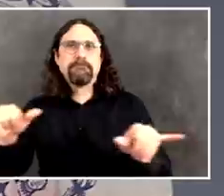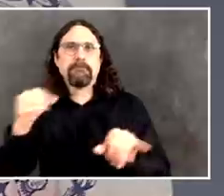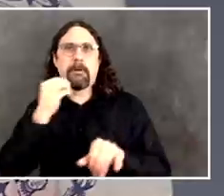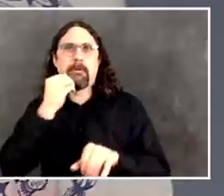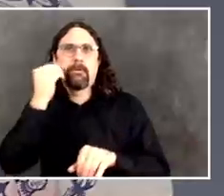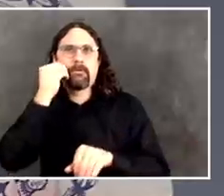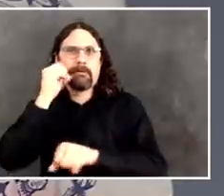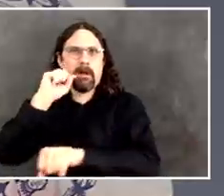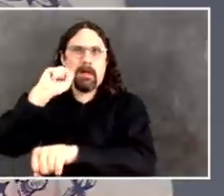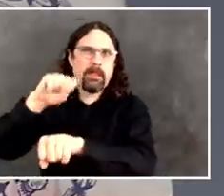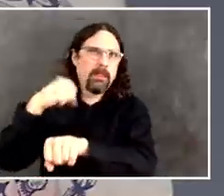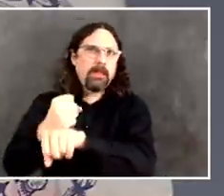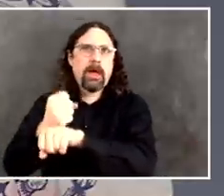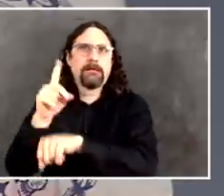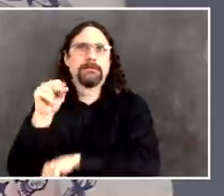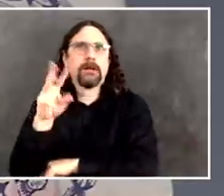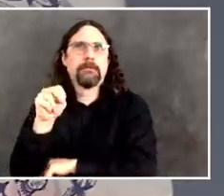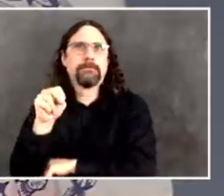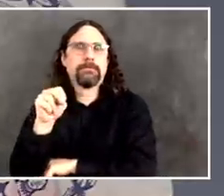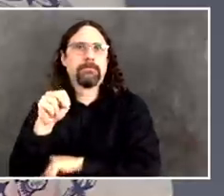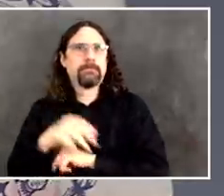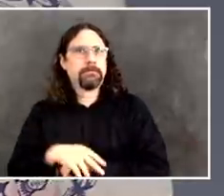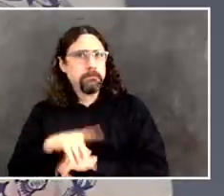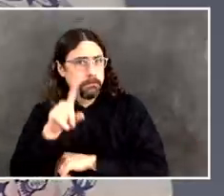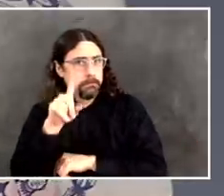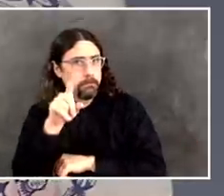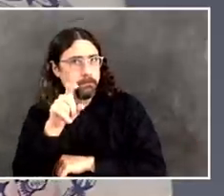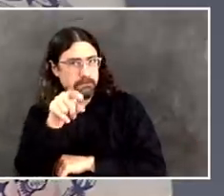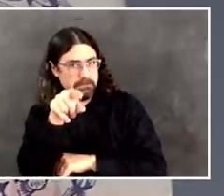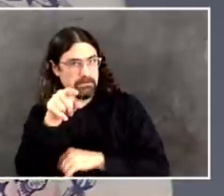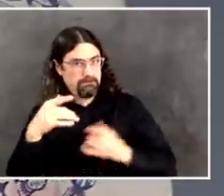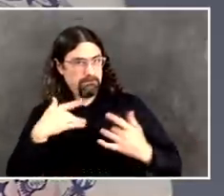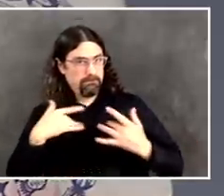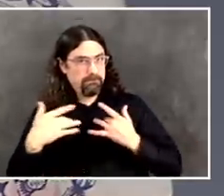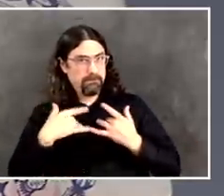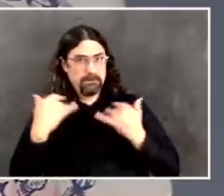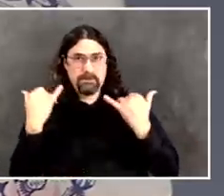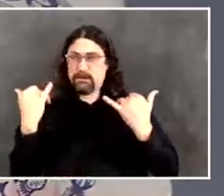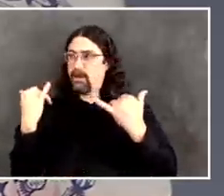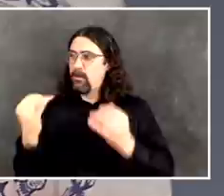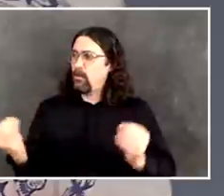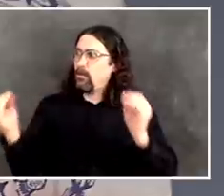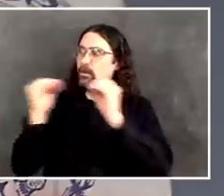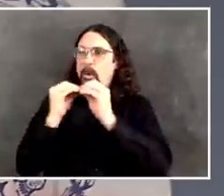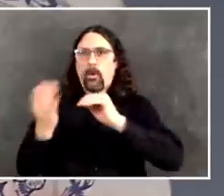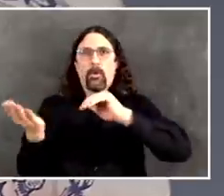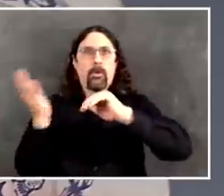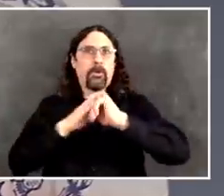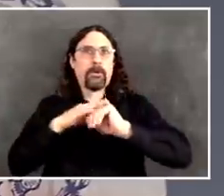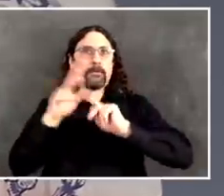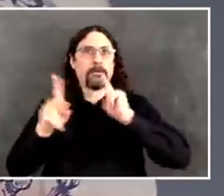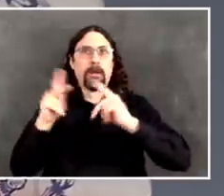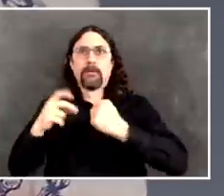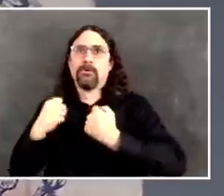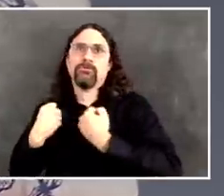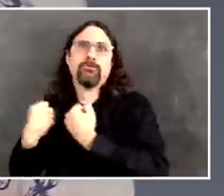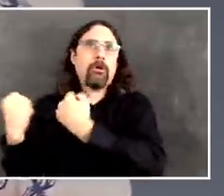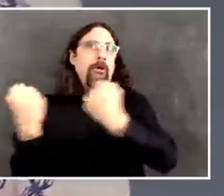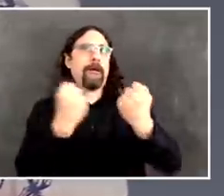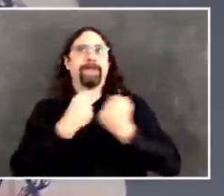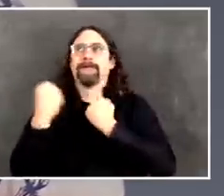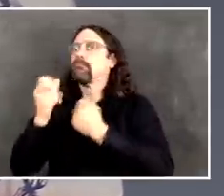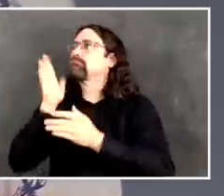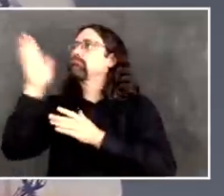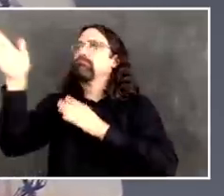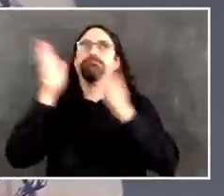driving to run errands, sort of a more casual attitude of late? And my second question is, is any city agency,